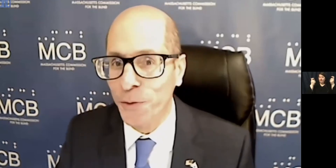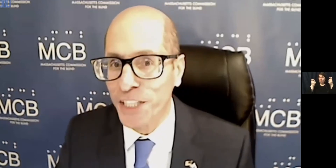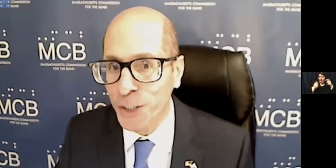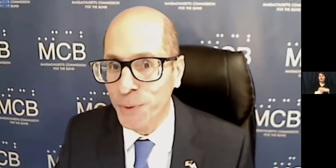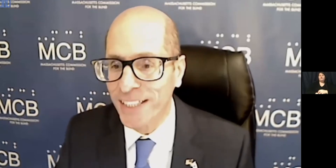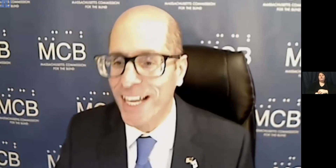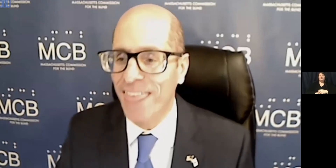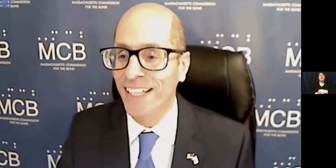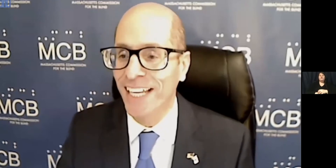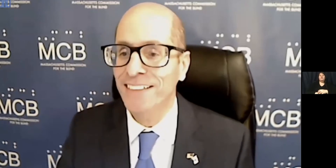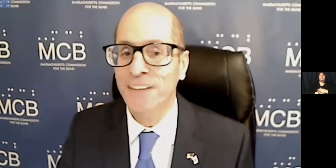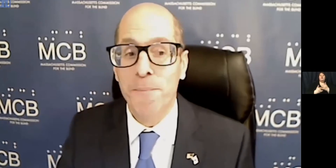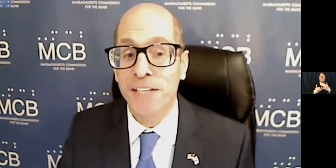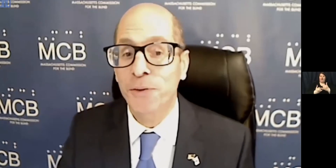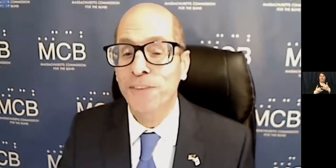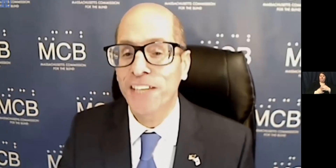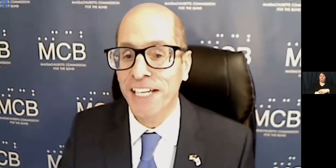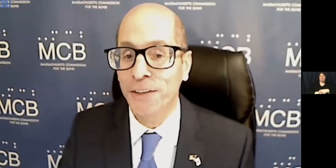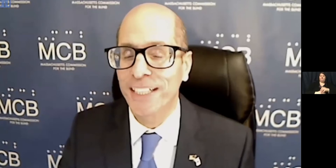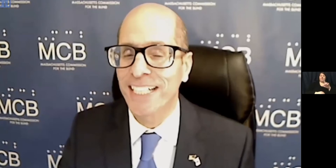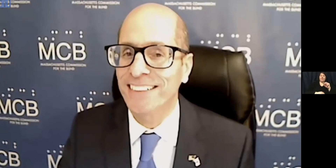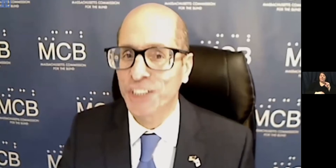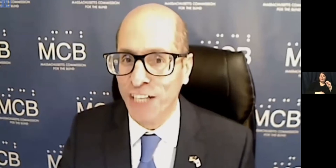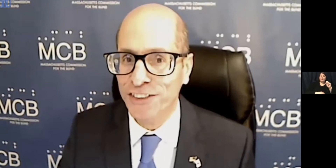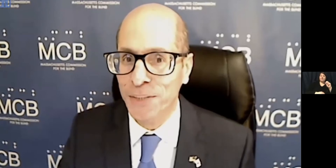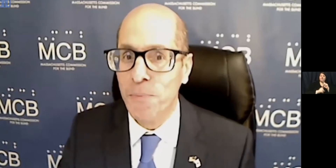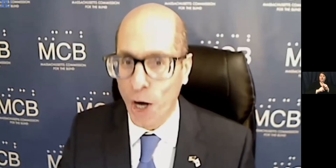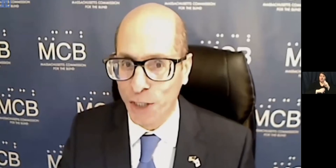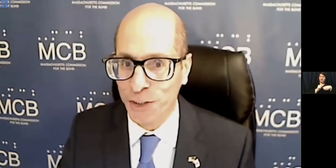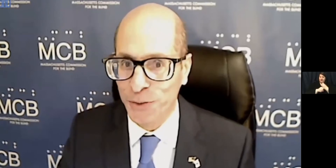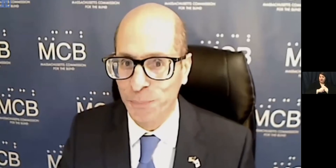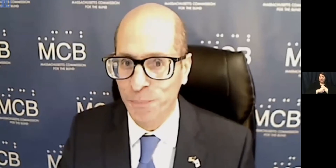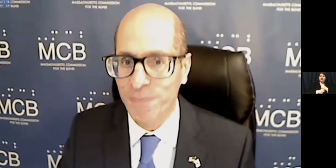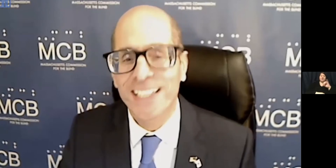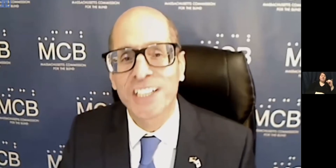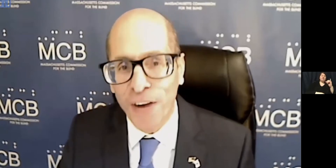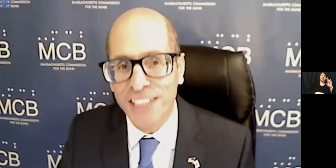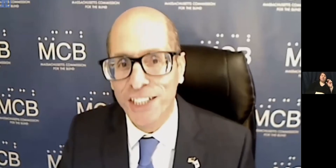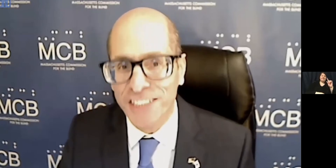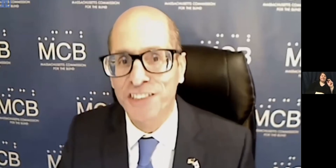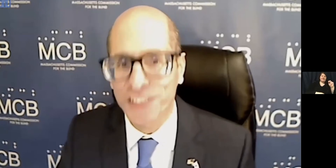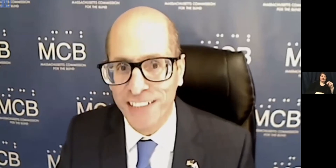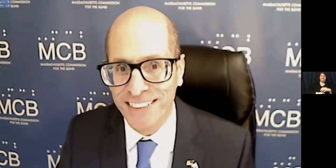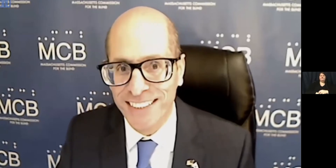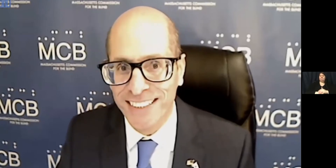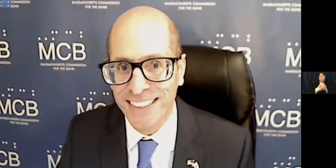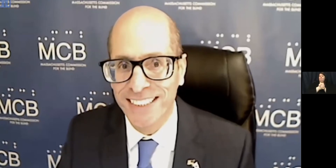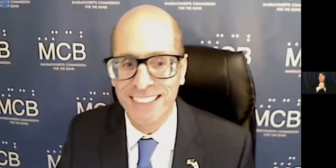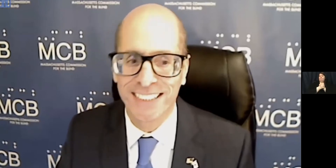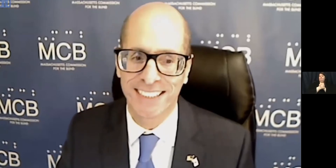Without further ado, the Lens Mentor of the Year is Justin Proctor. Congratulations,